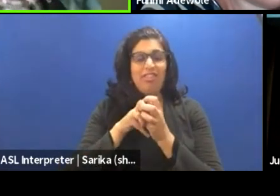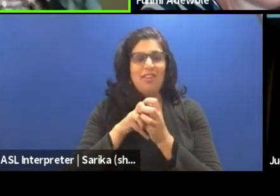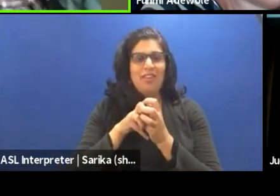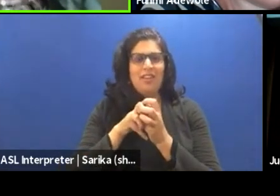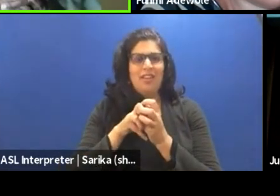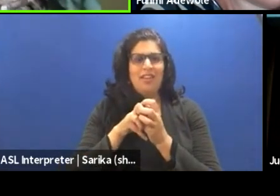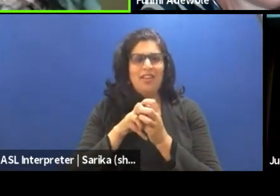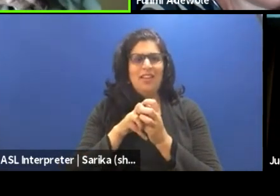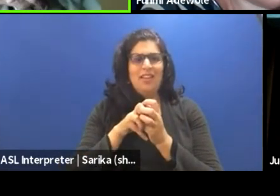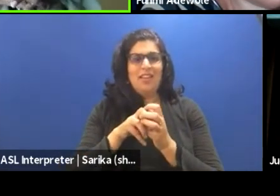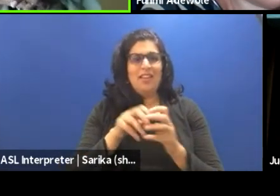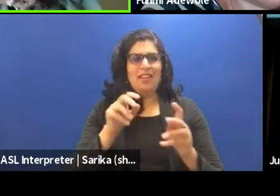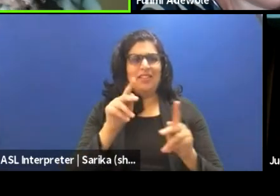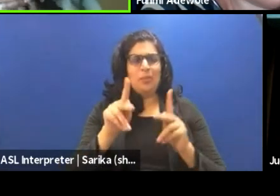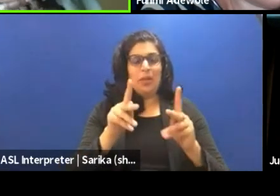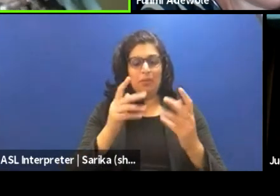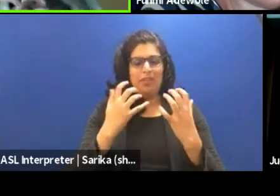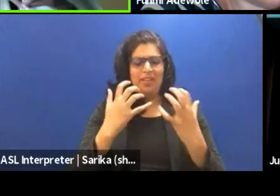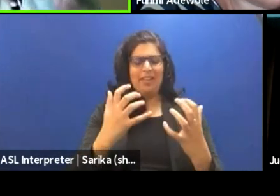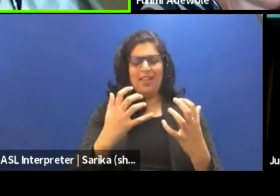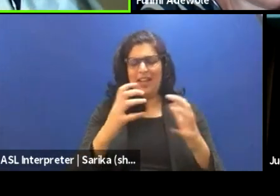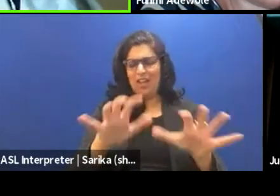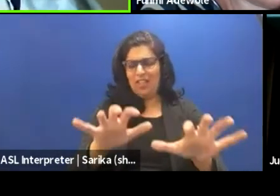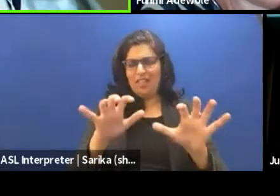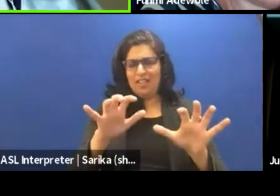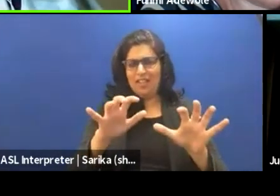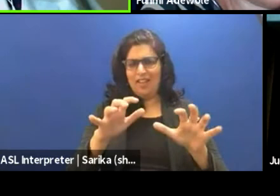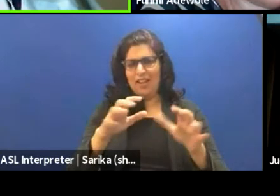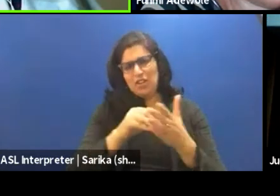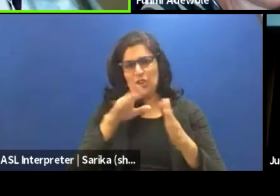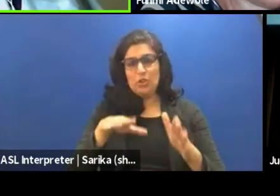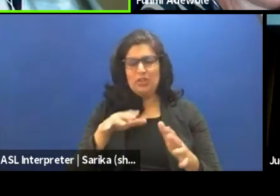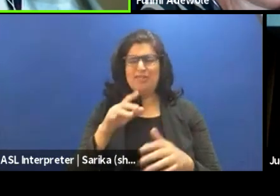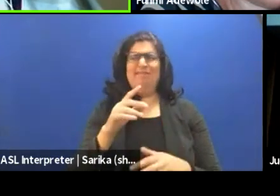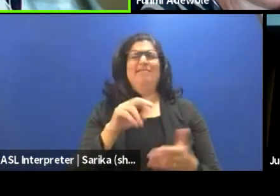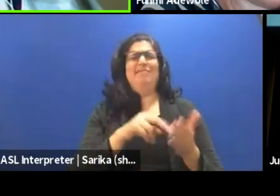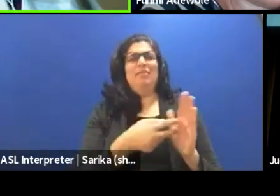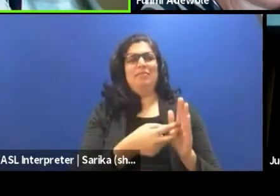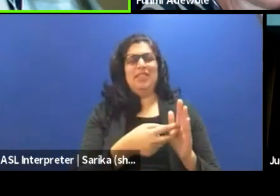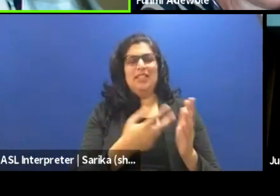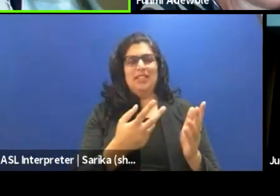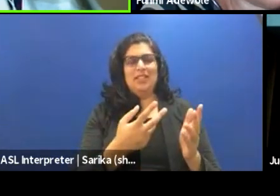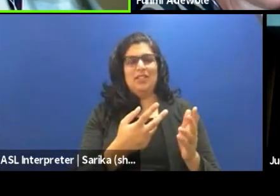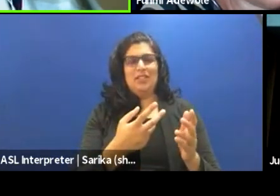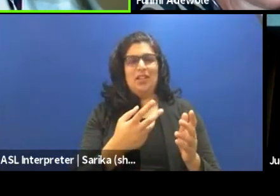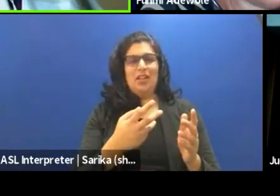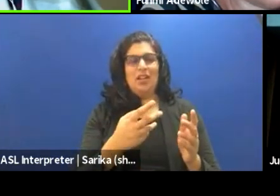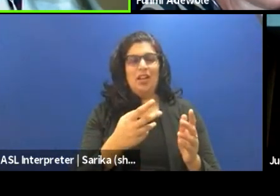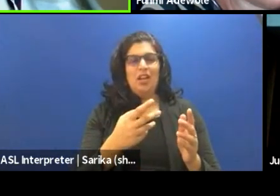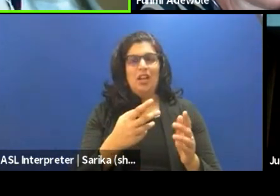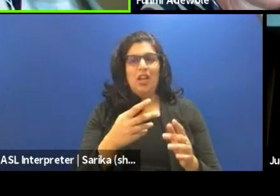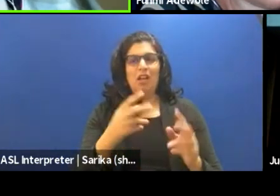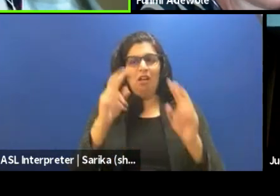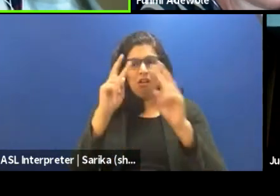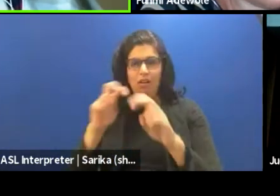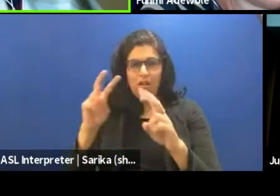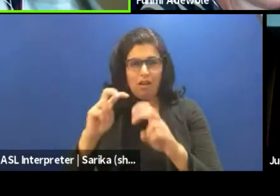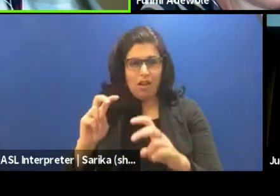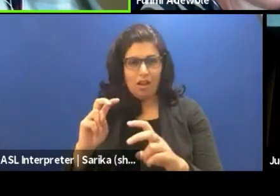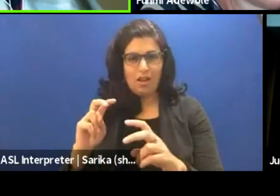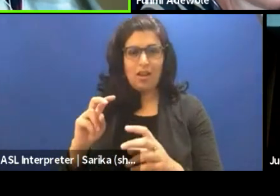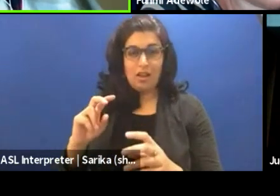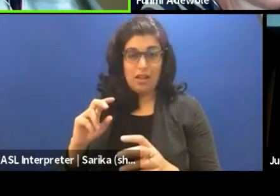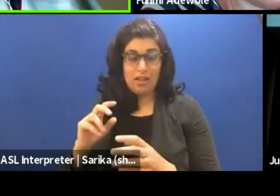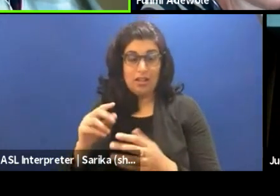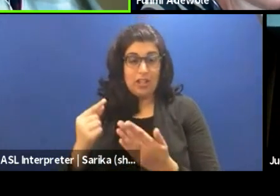like, gnarled, what's that? we'll gnarled. And so we'll find what it is in Luganda or whatever language the participants in the